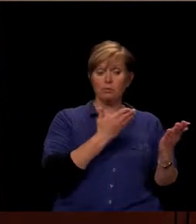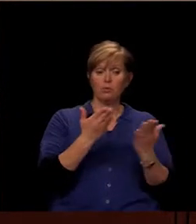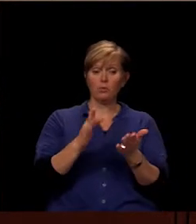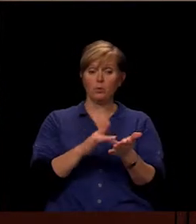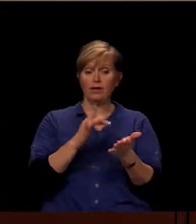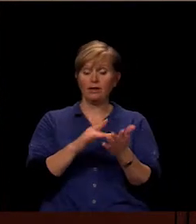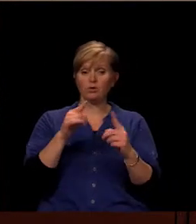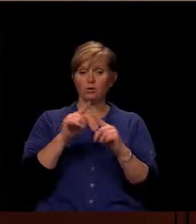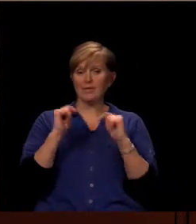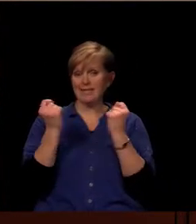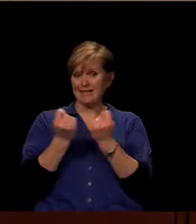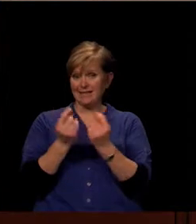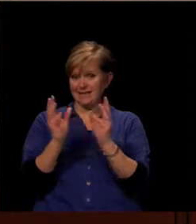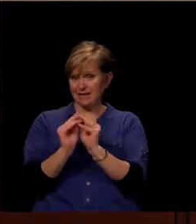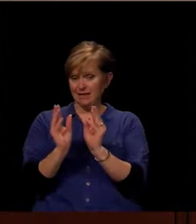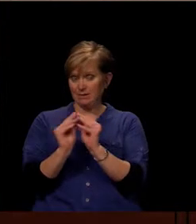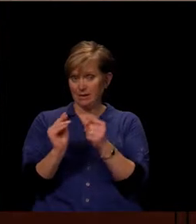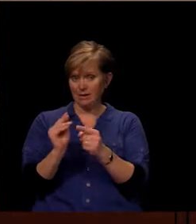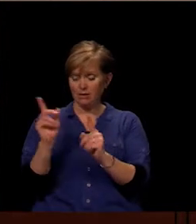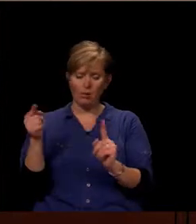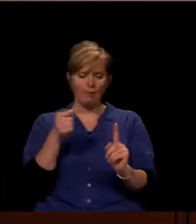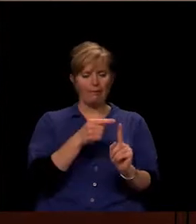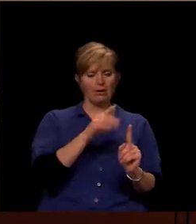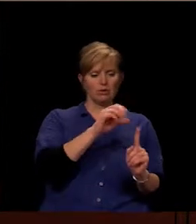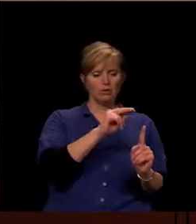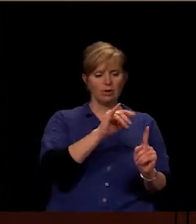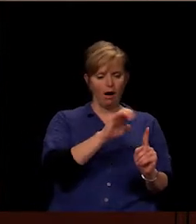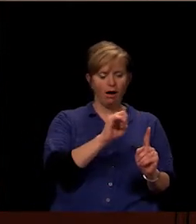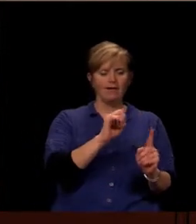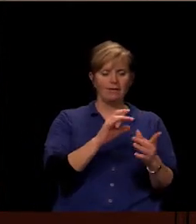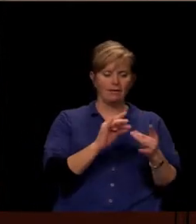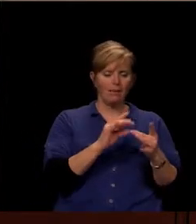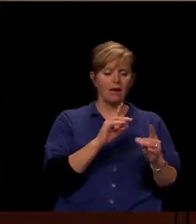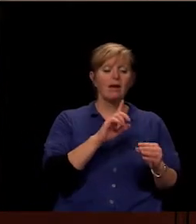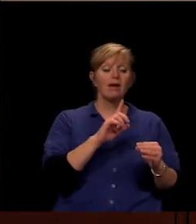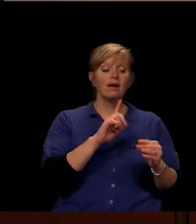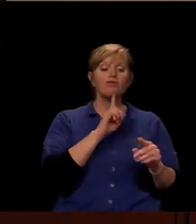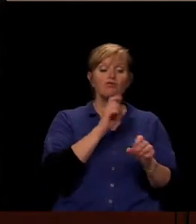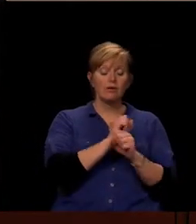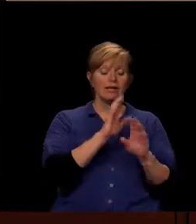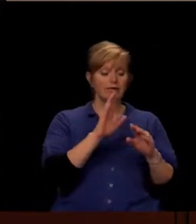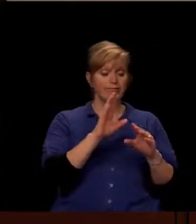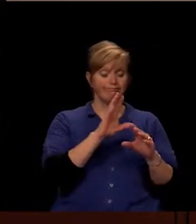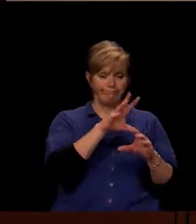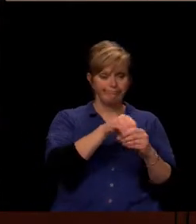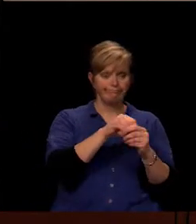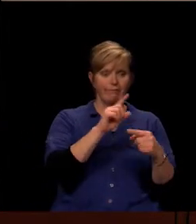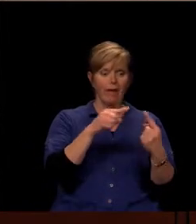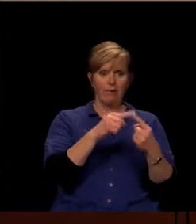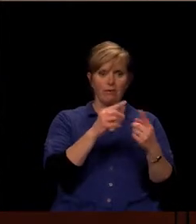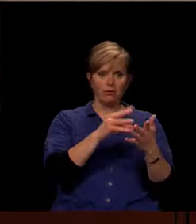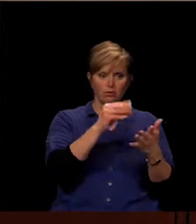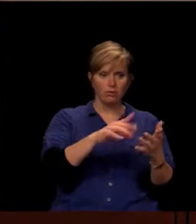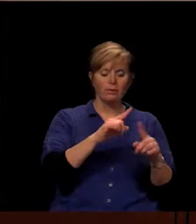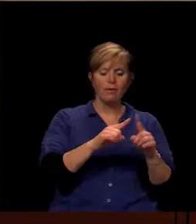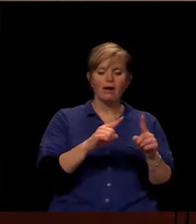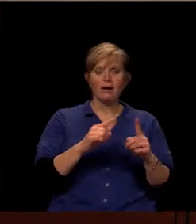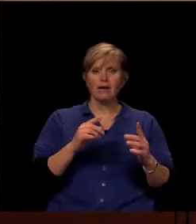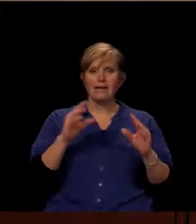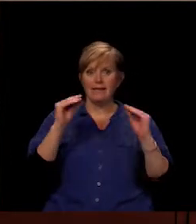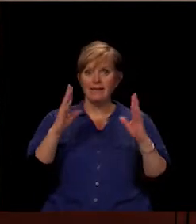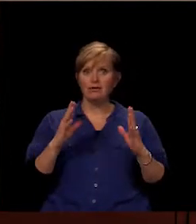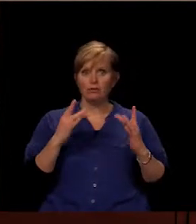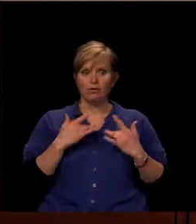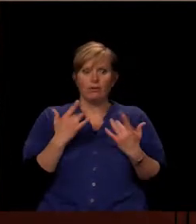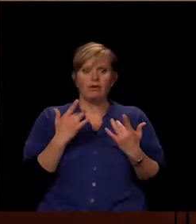And it's back to Connie's, you know, comment, it's about the student, but the teachers are also thrilled about the portability. So they're sitting in team meetings now and they're